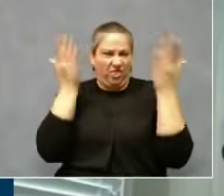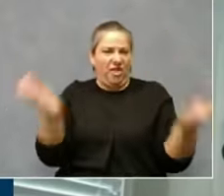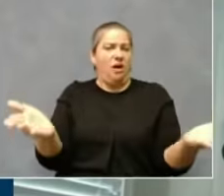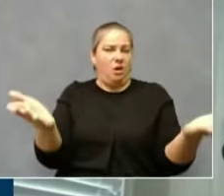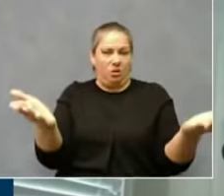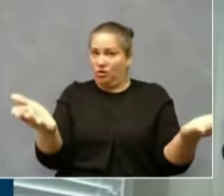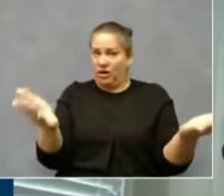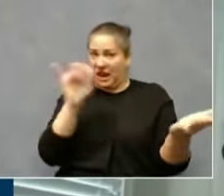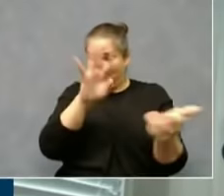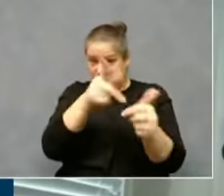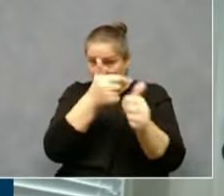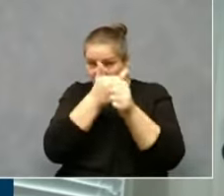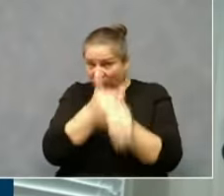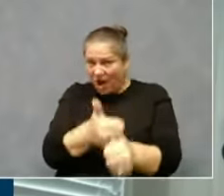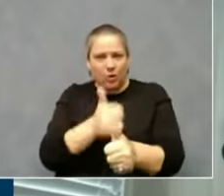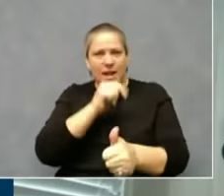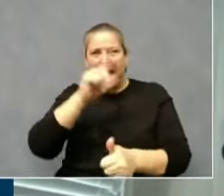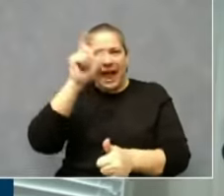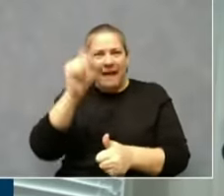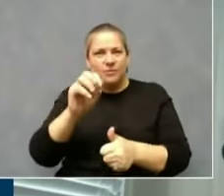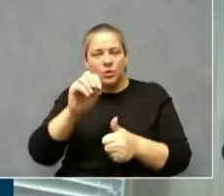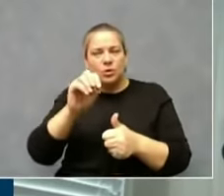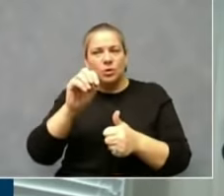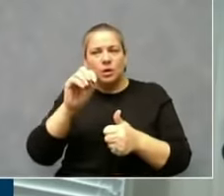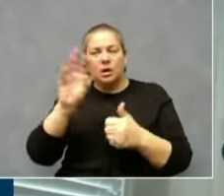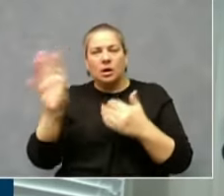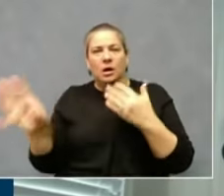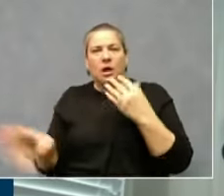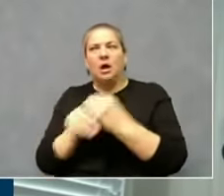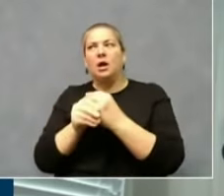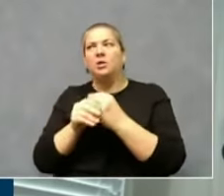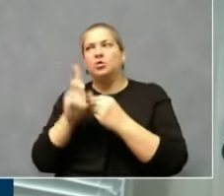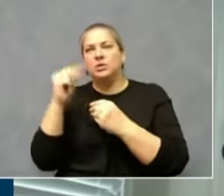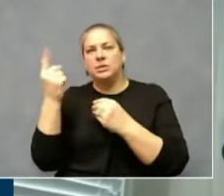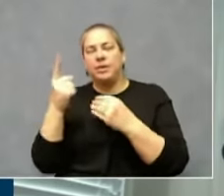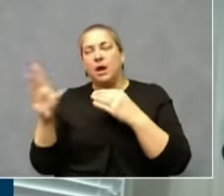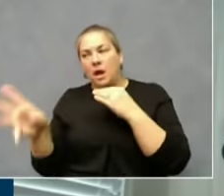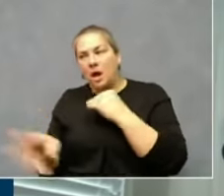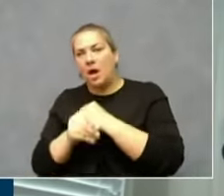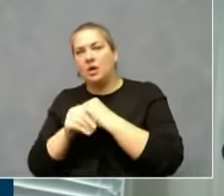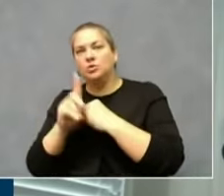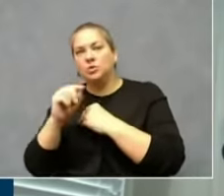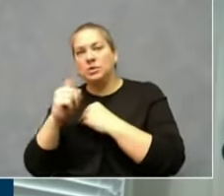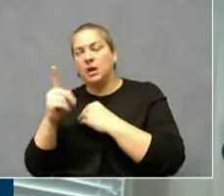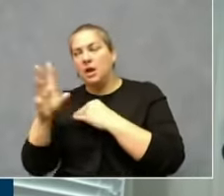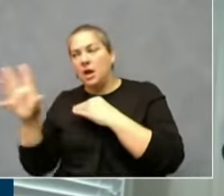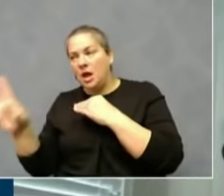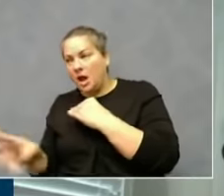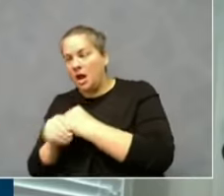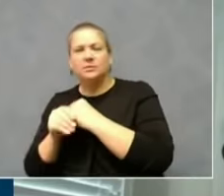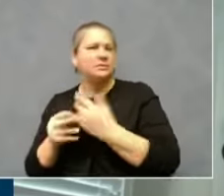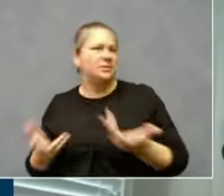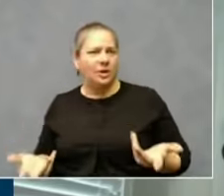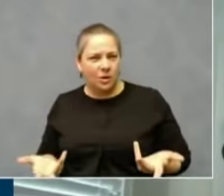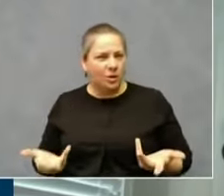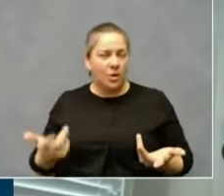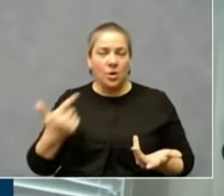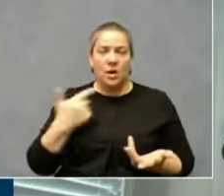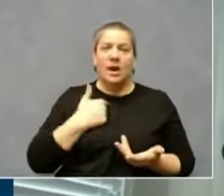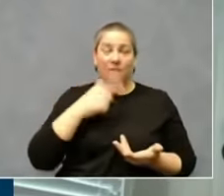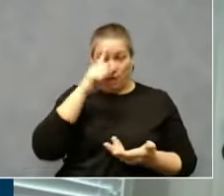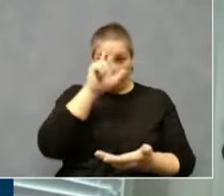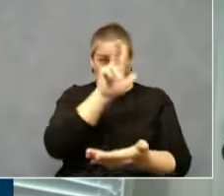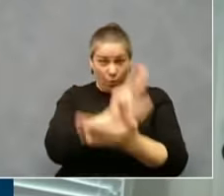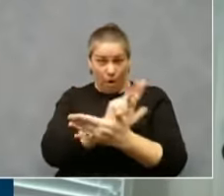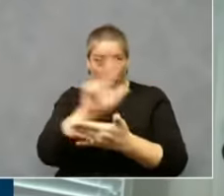take additional steps. And so we waited for three weeks, asking, urging, begging, pleading, trying